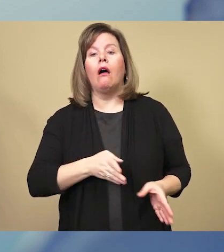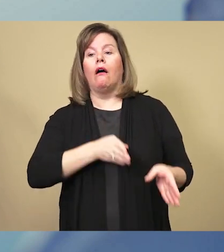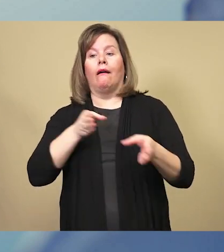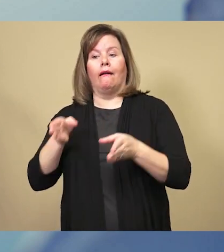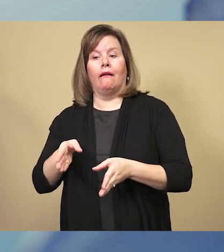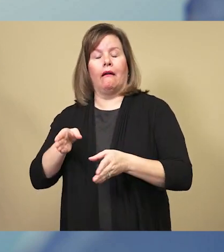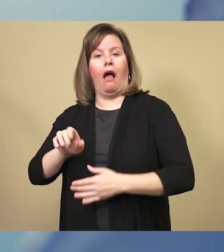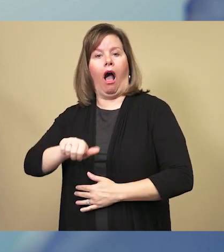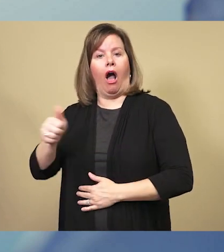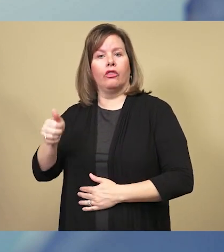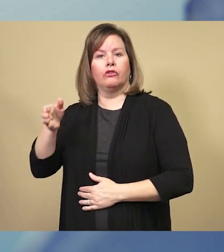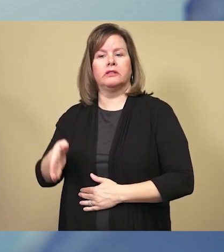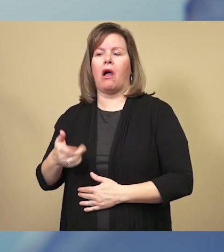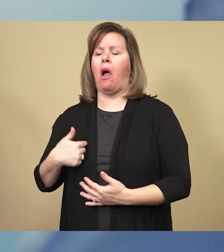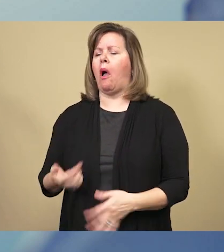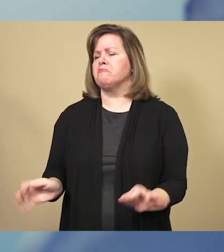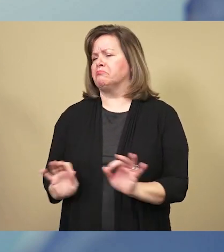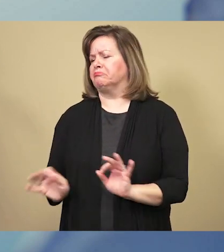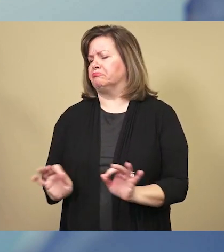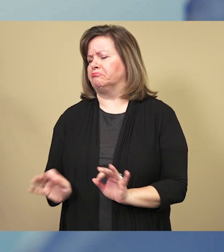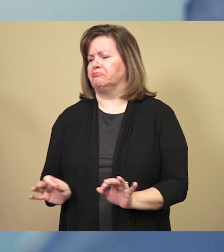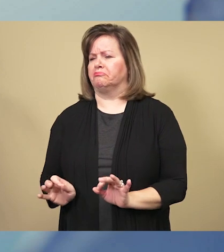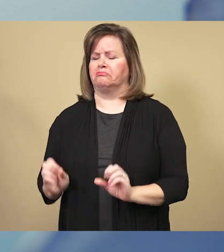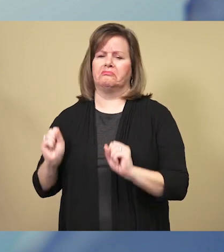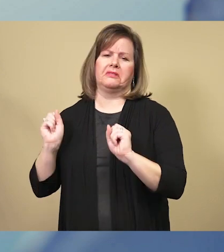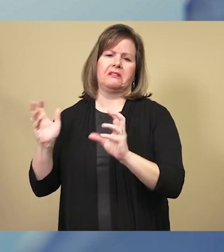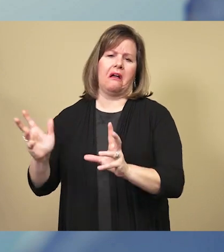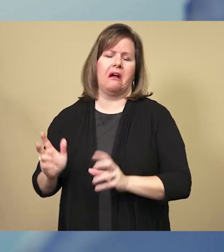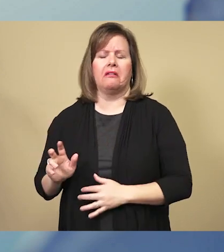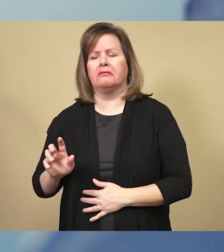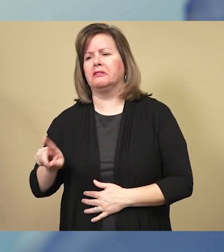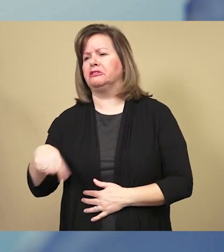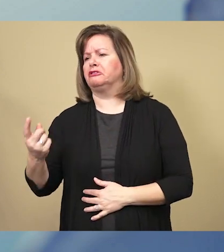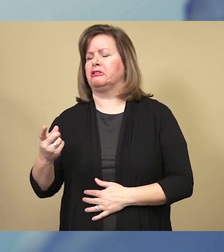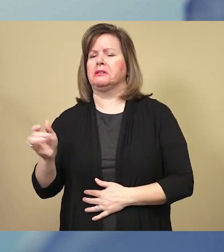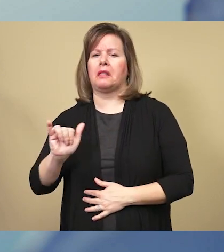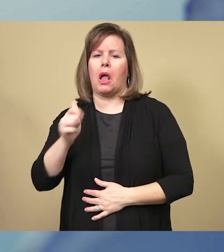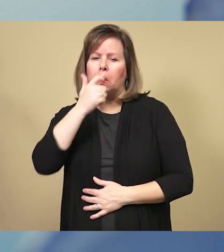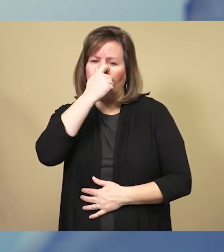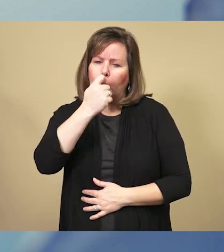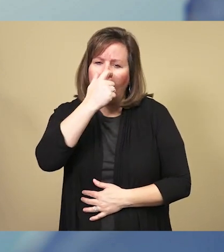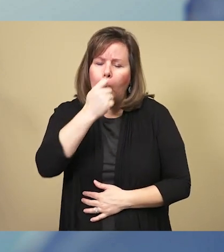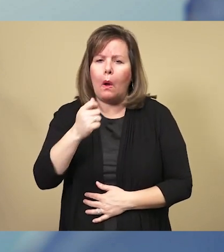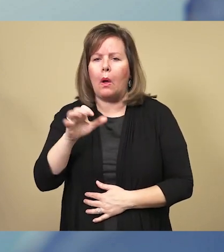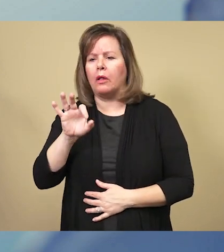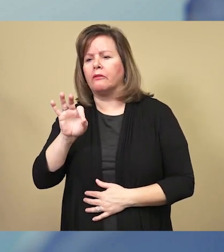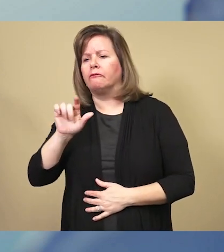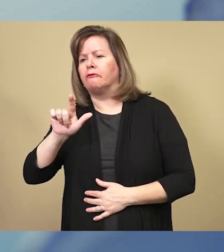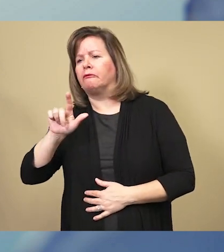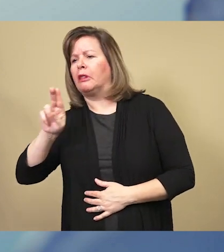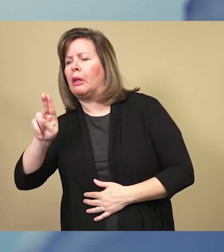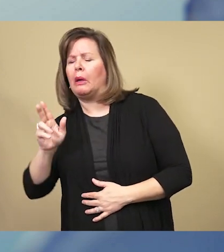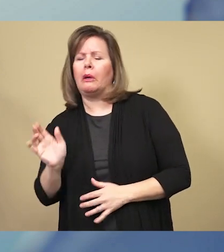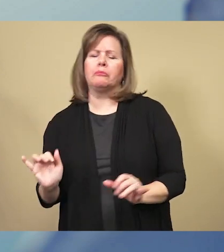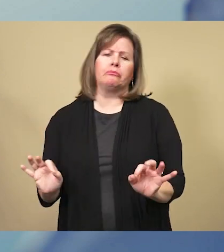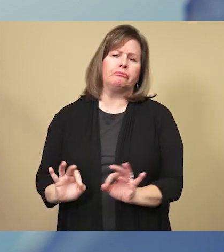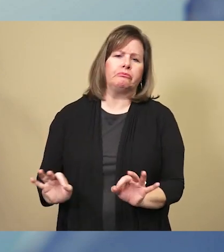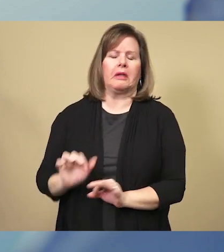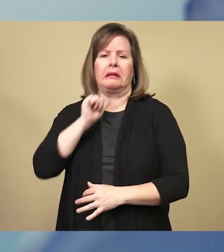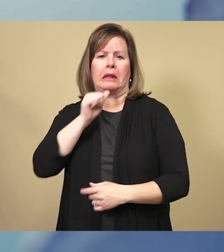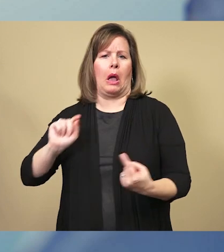on the other hand, thinking that it's not a big deal, and it's just another form of the cold or the flu, and that it's not really hurting anyone.